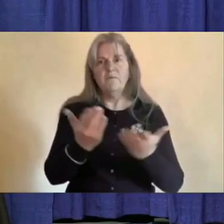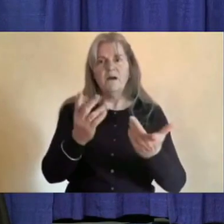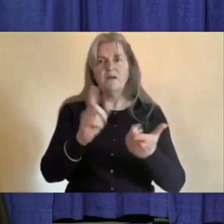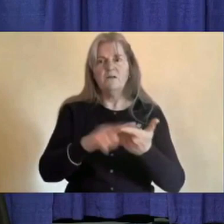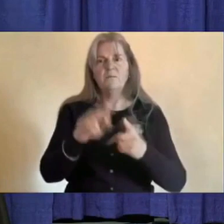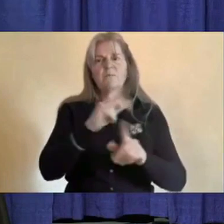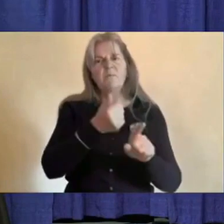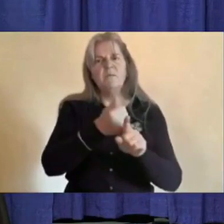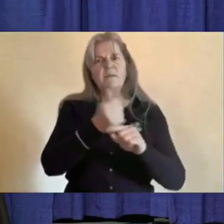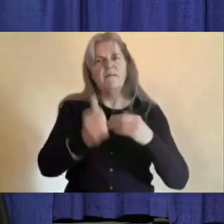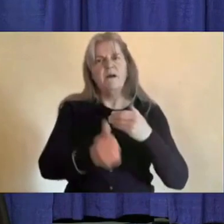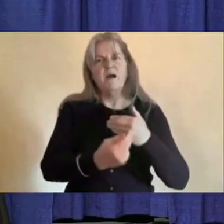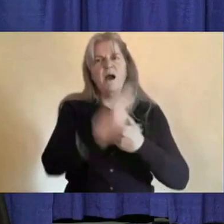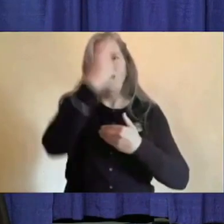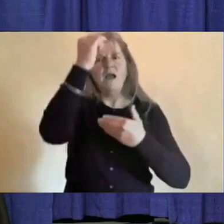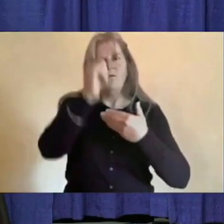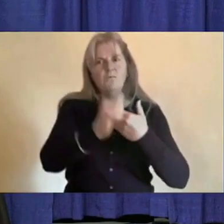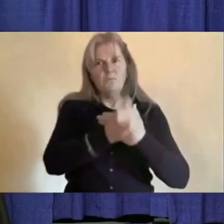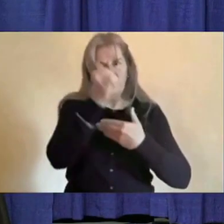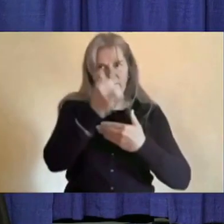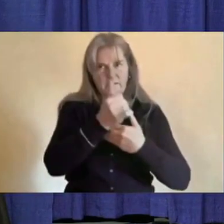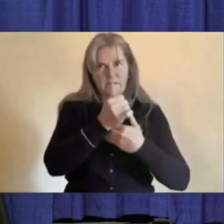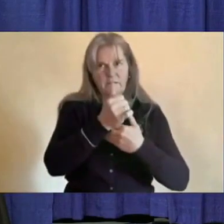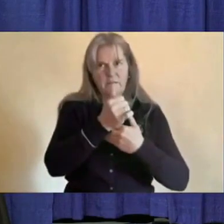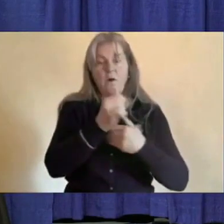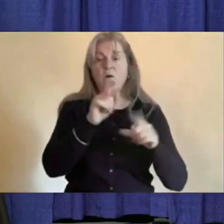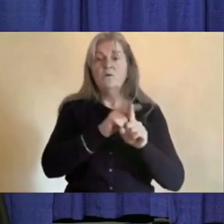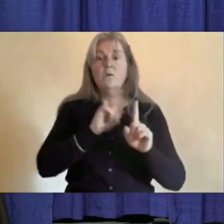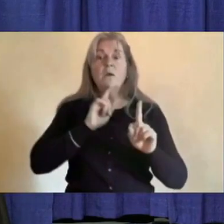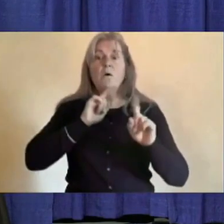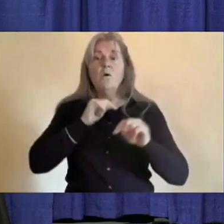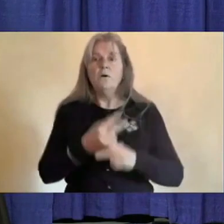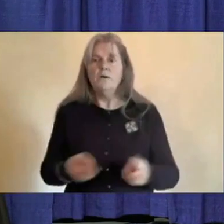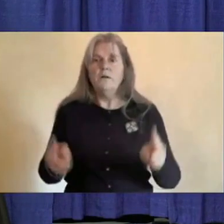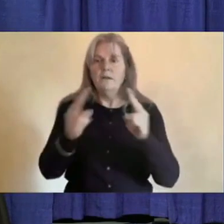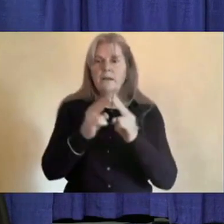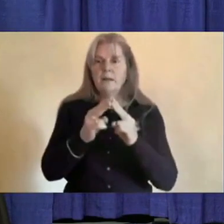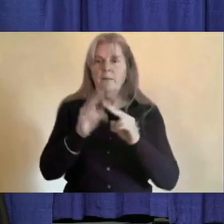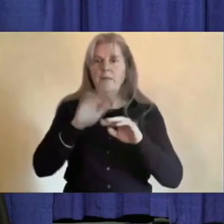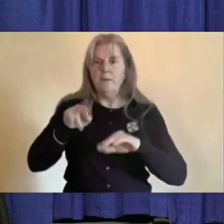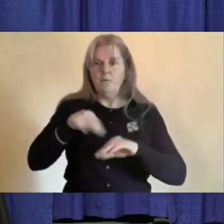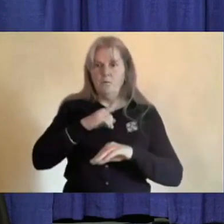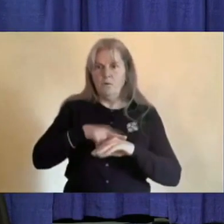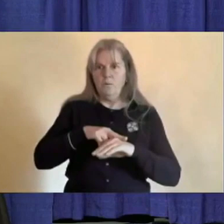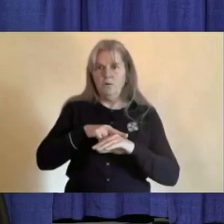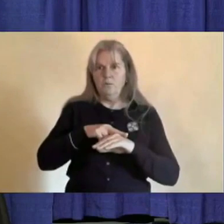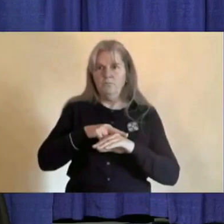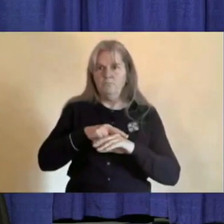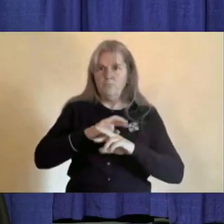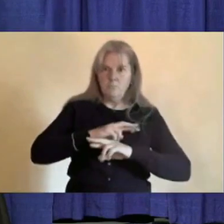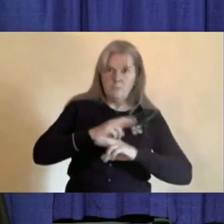actually, double our usual supply, so we are prepared for a higher demand, which we expect to see a higher demand,